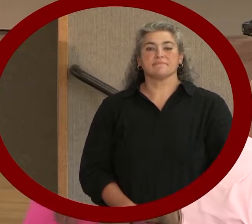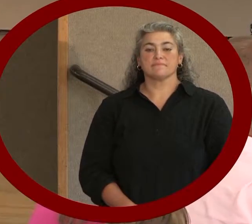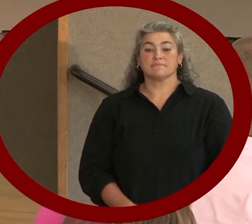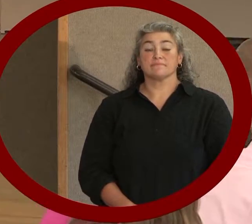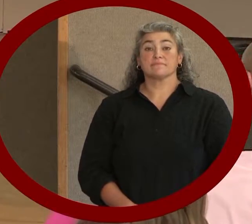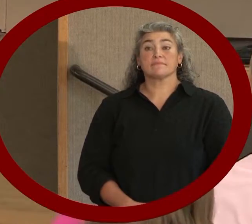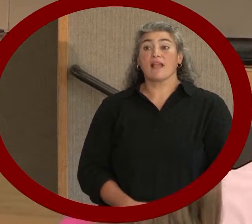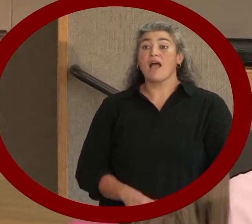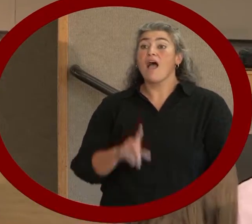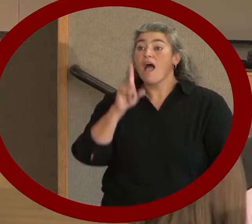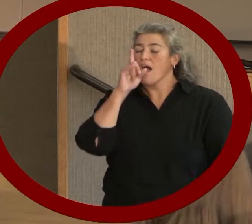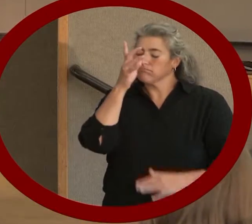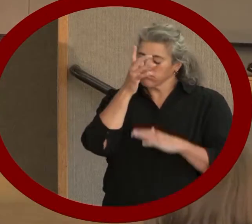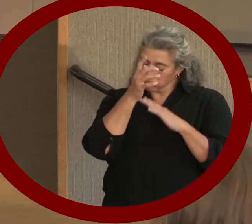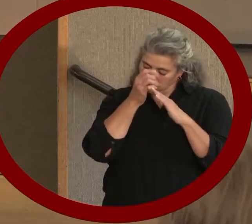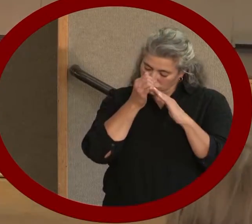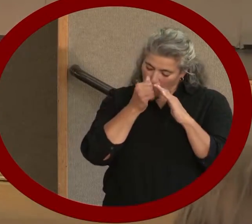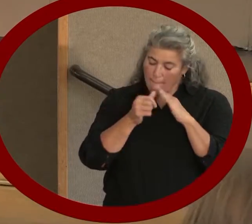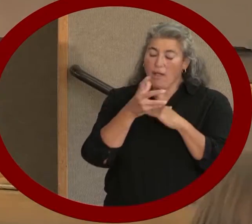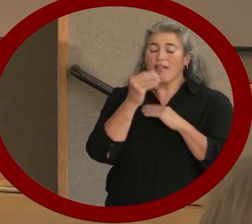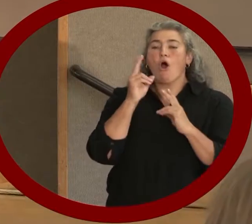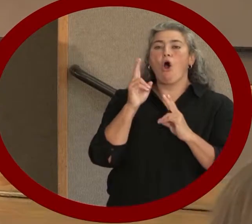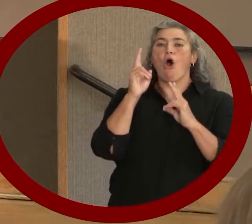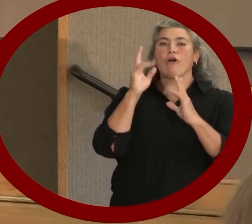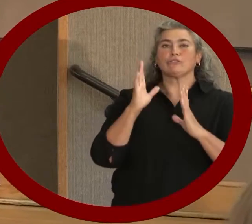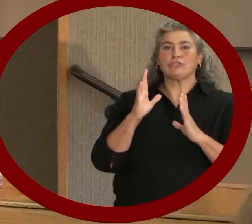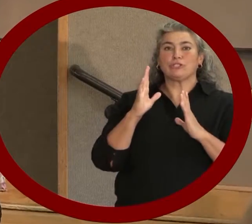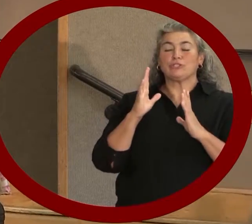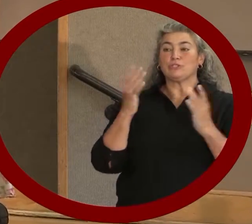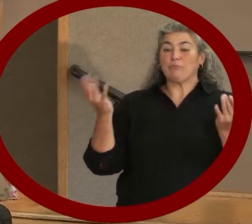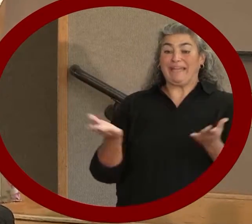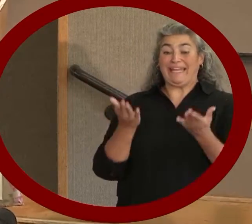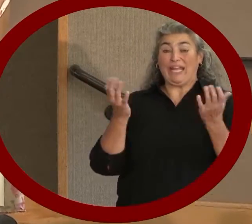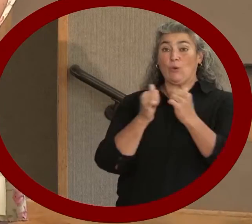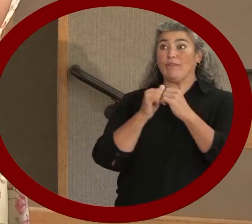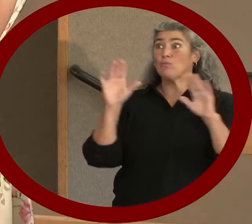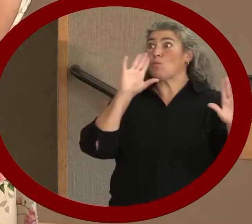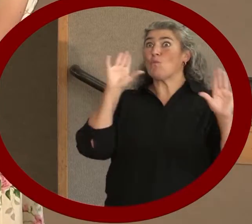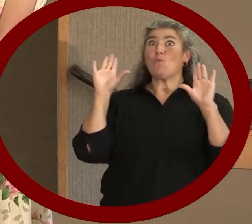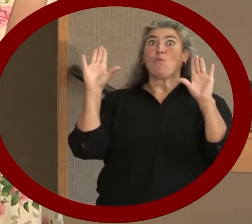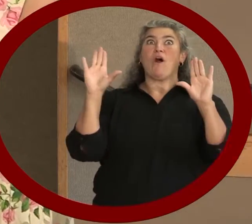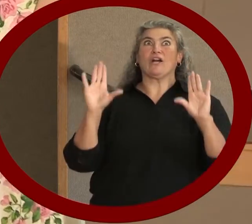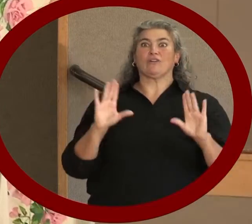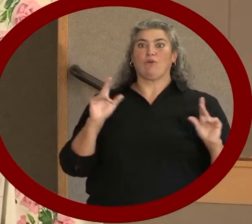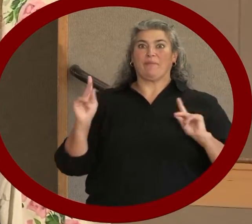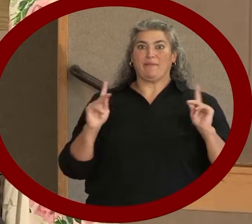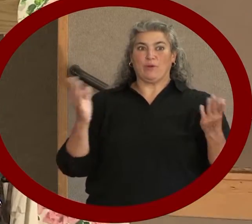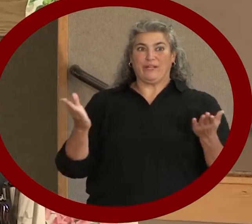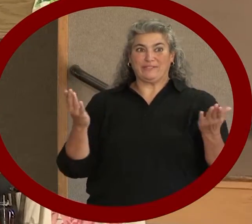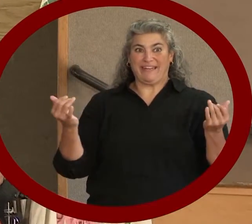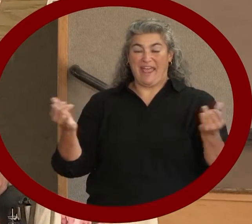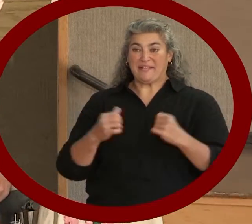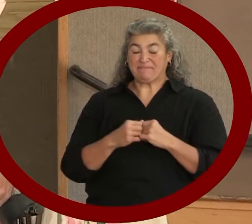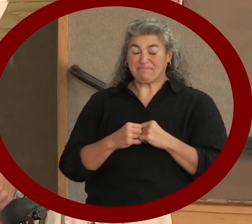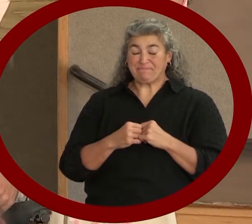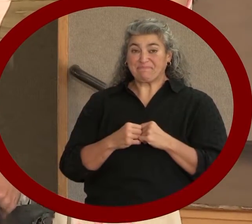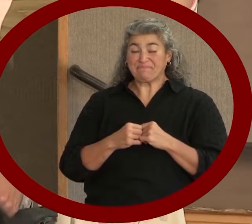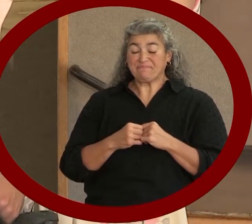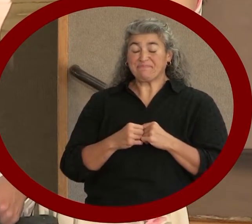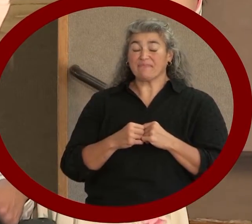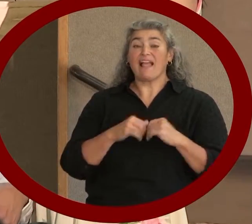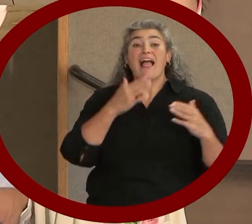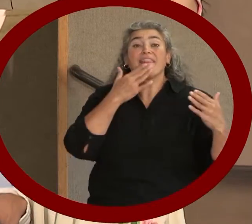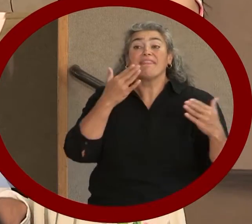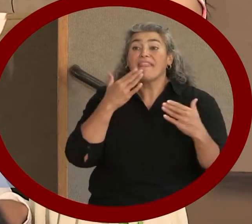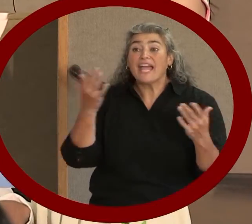I am truly humbled and honored to be in the presence of so many wonderful people here today. Thanks everyone